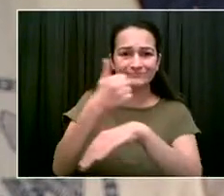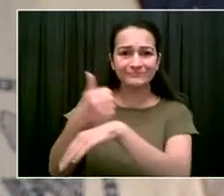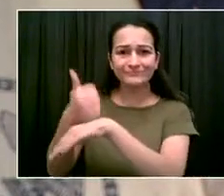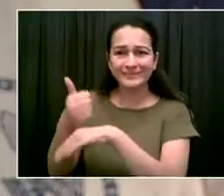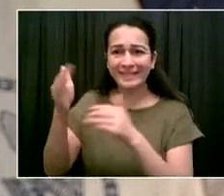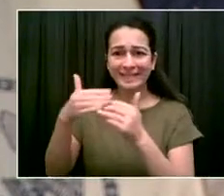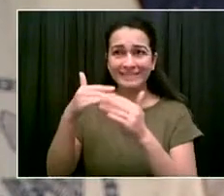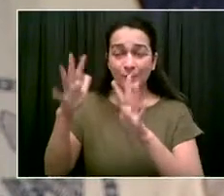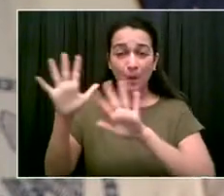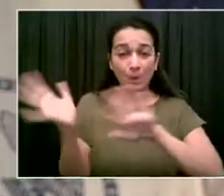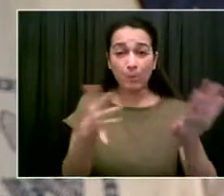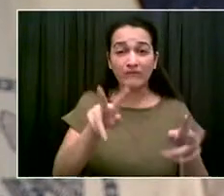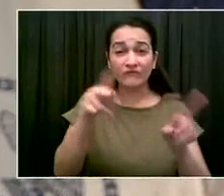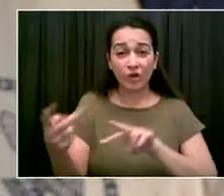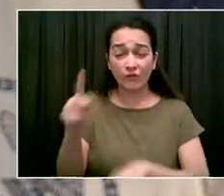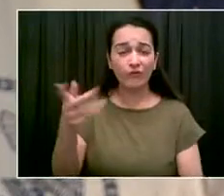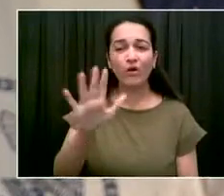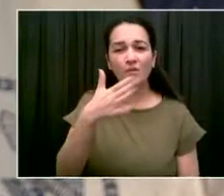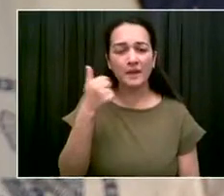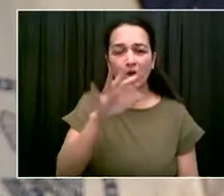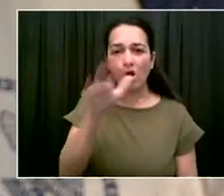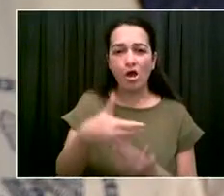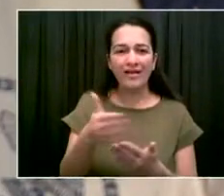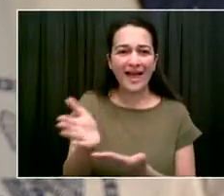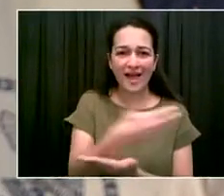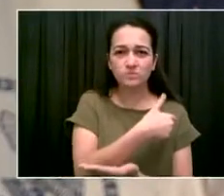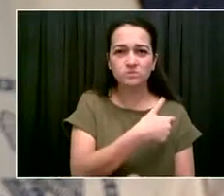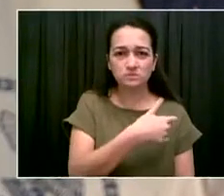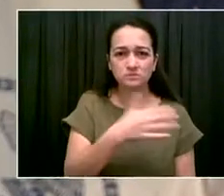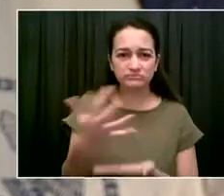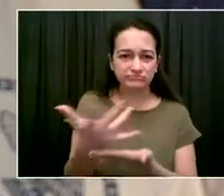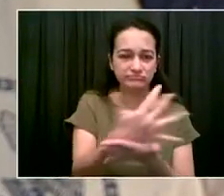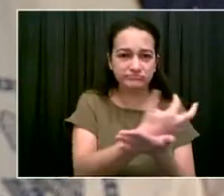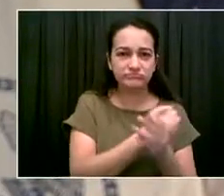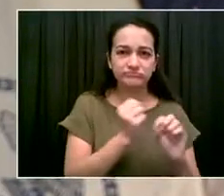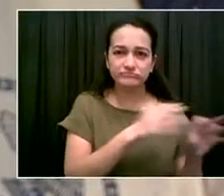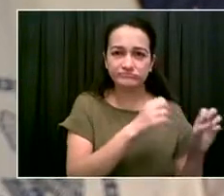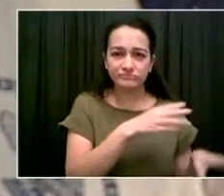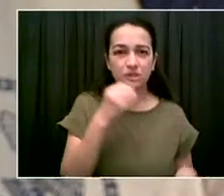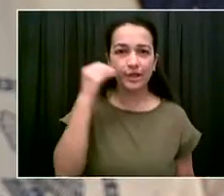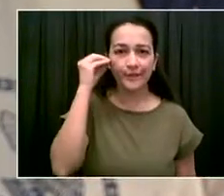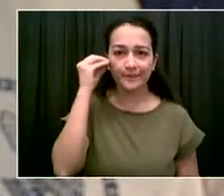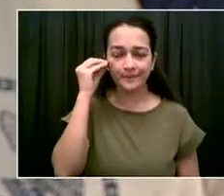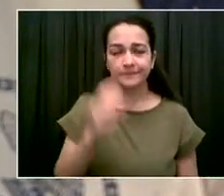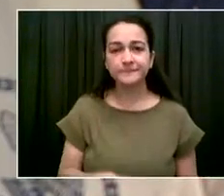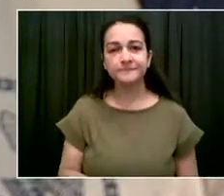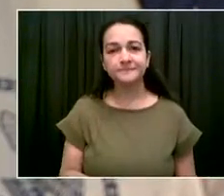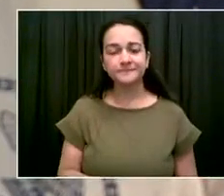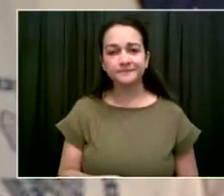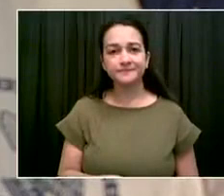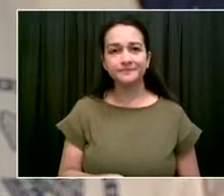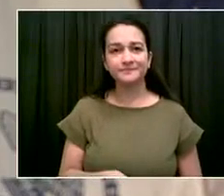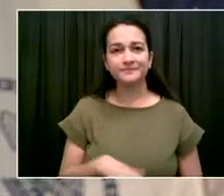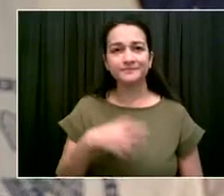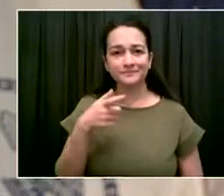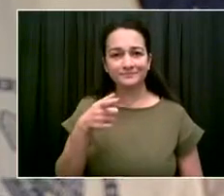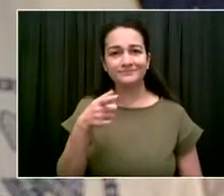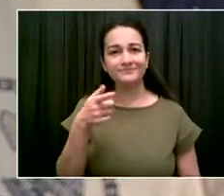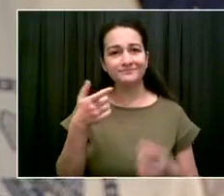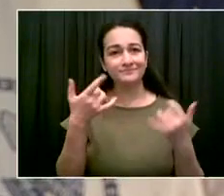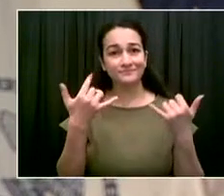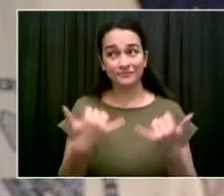that support. That's tomorrow. Right now, as of today, tonight, things in the city looking good. Obviously,